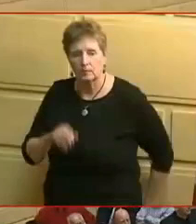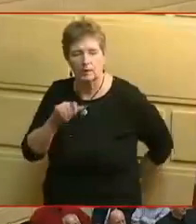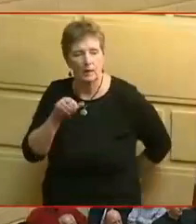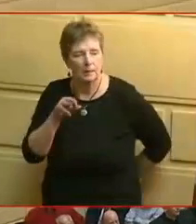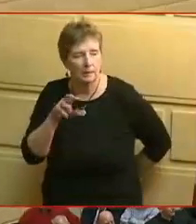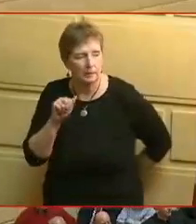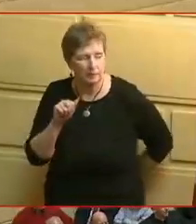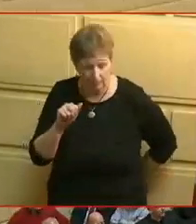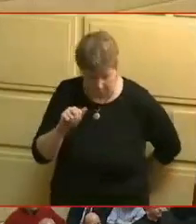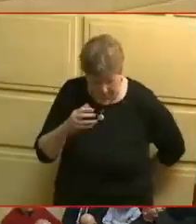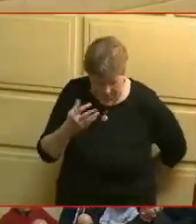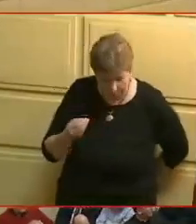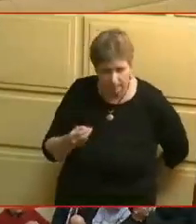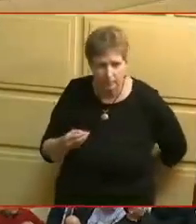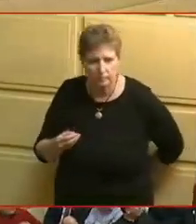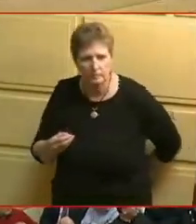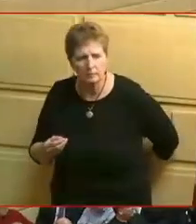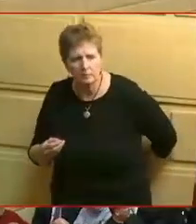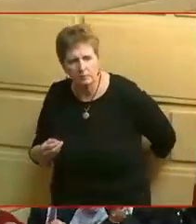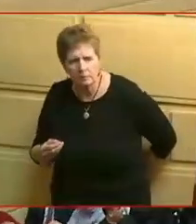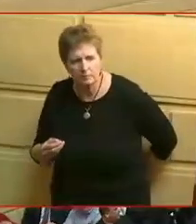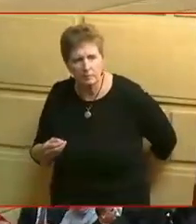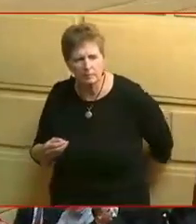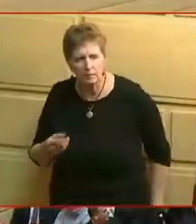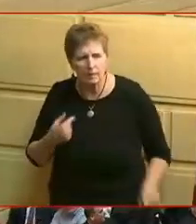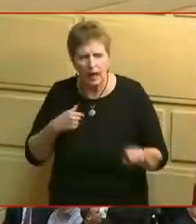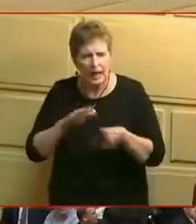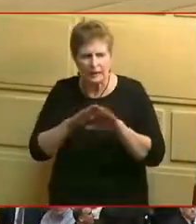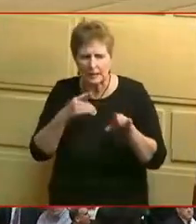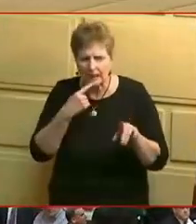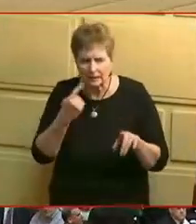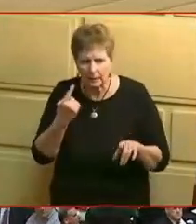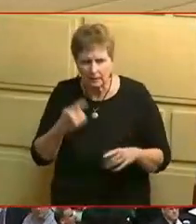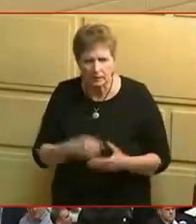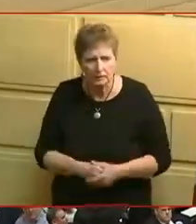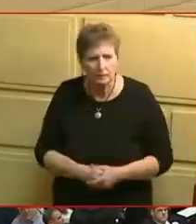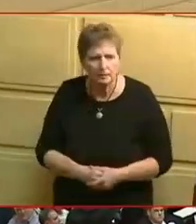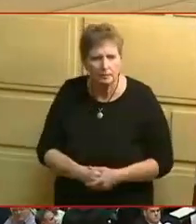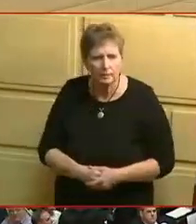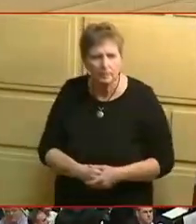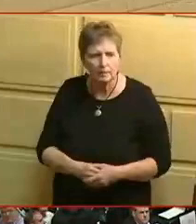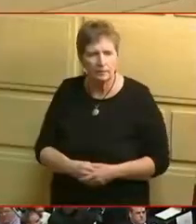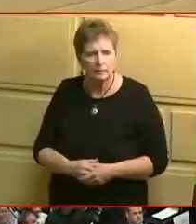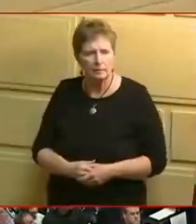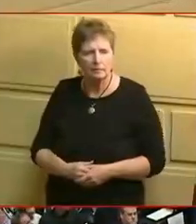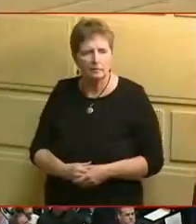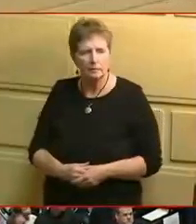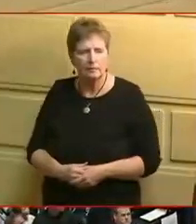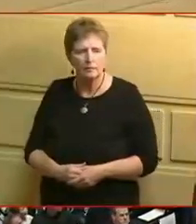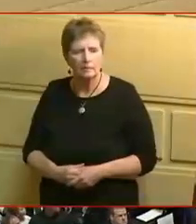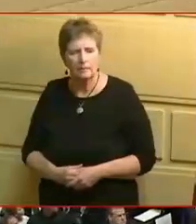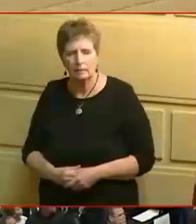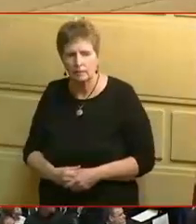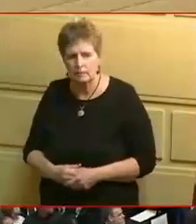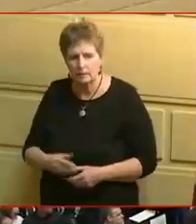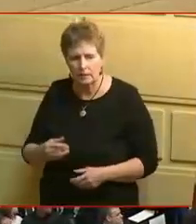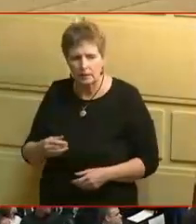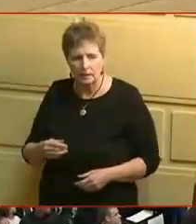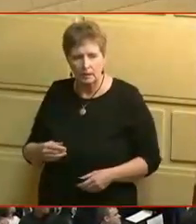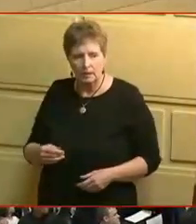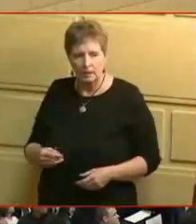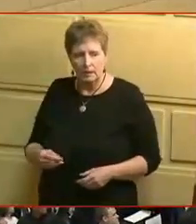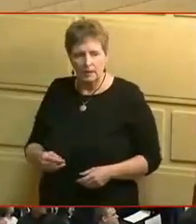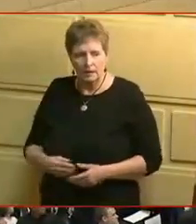Epstein. Representative Alzadi. Representative Almeida.